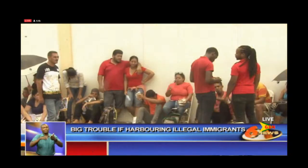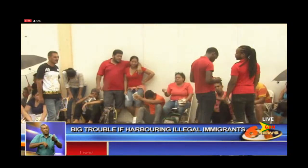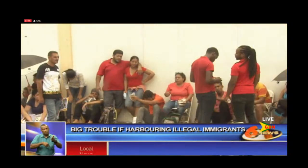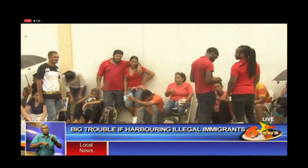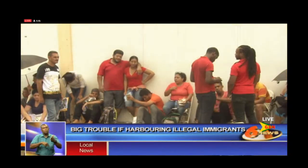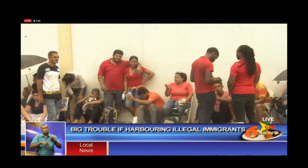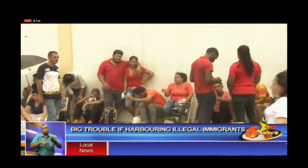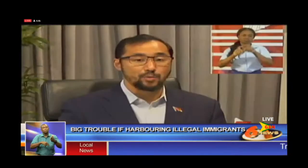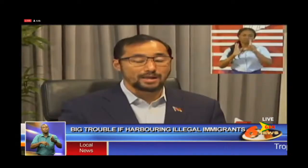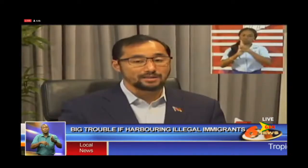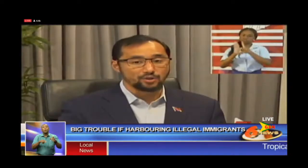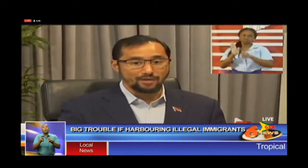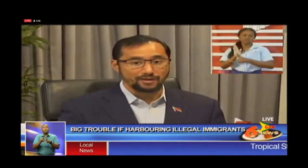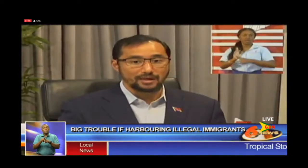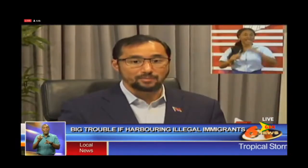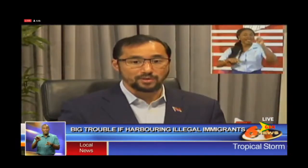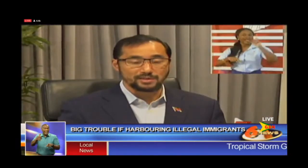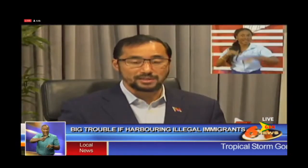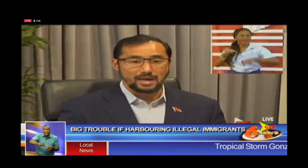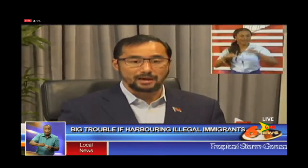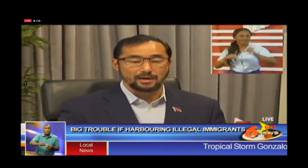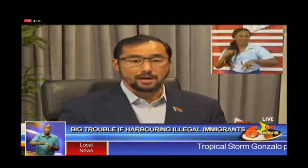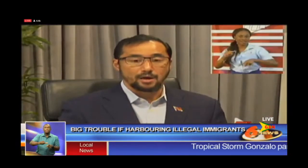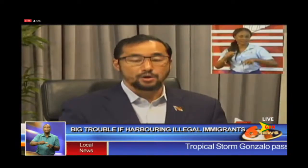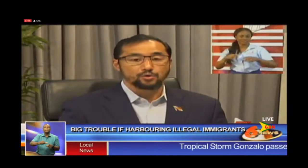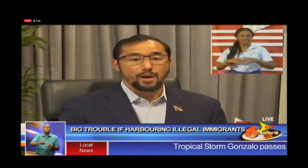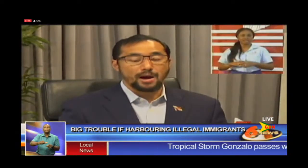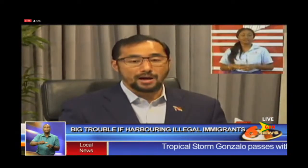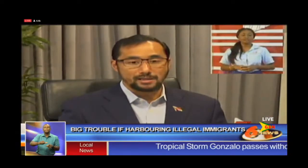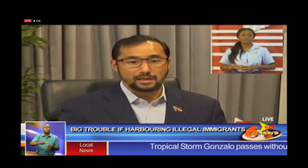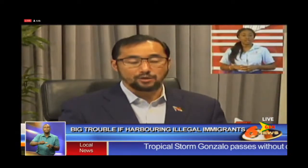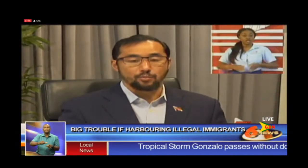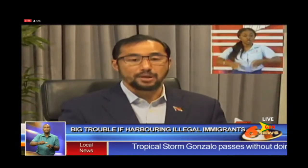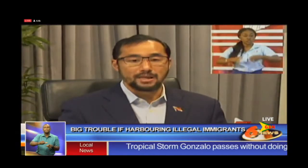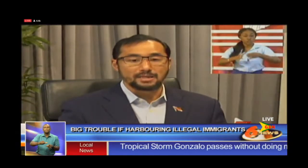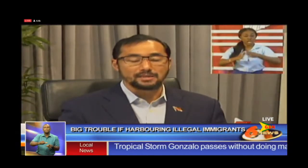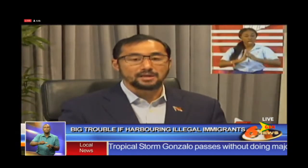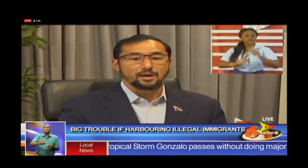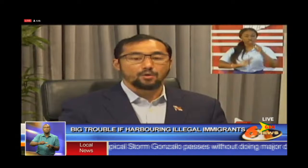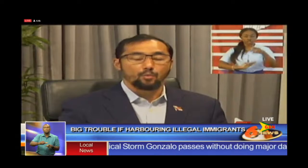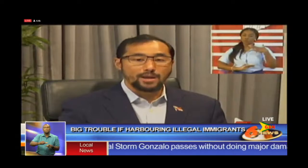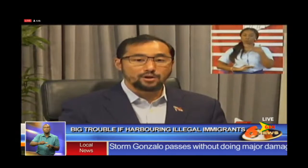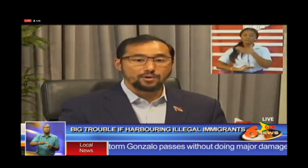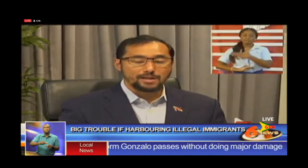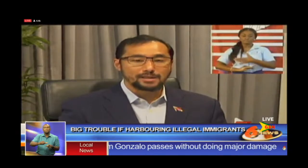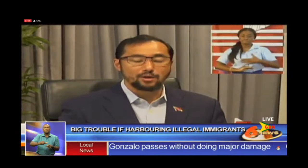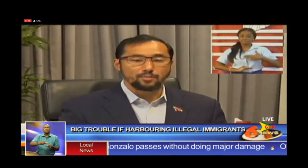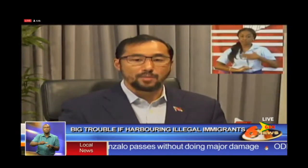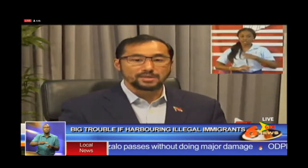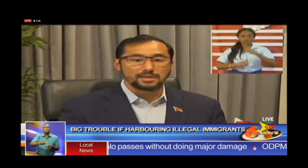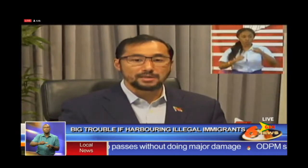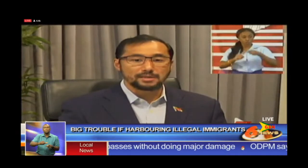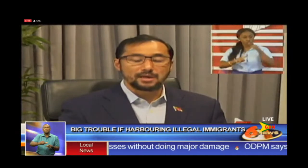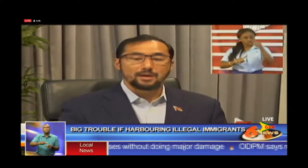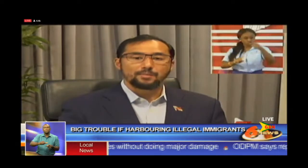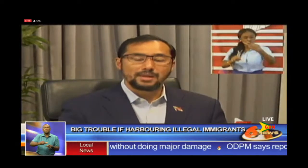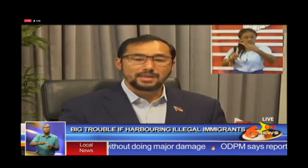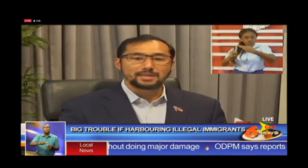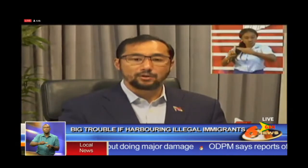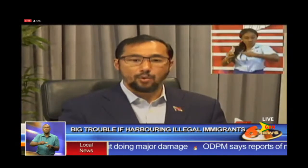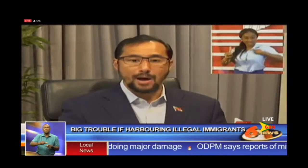going out to persons harboring illegal immigrants on land. So we're asking you, please, when you're renting your premises,